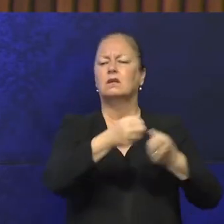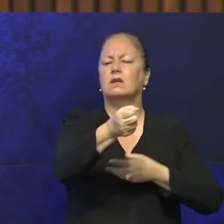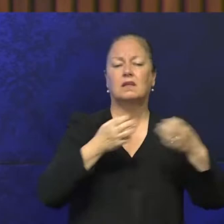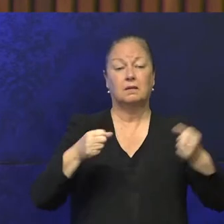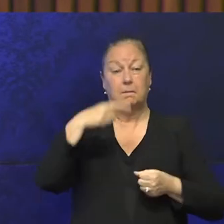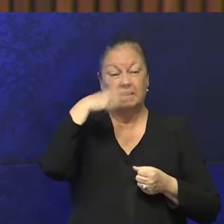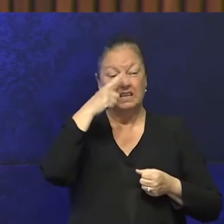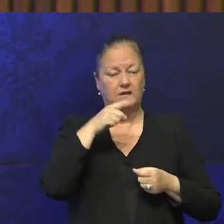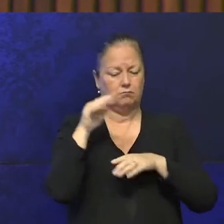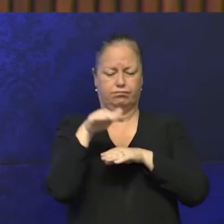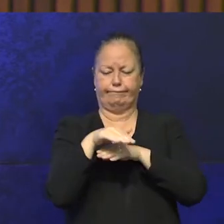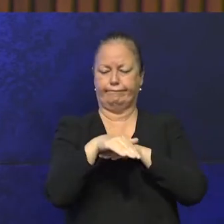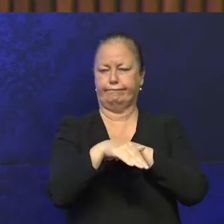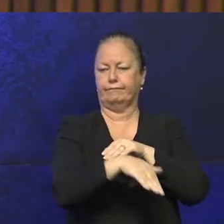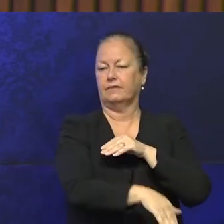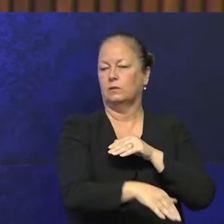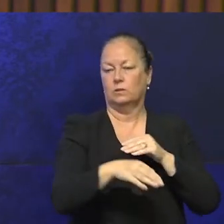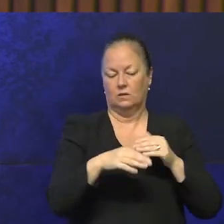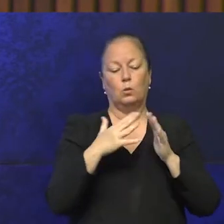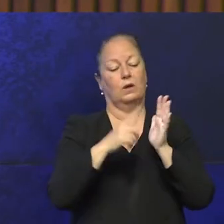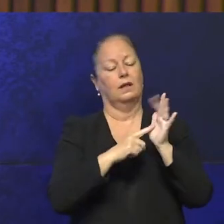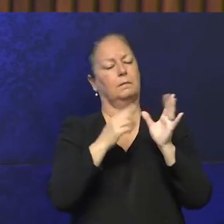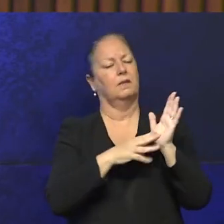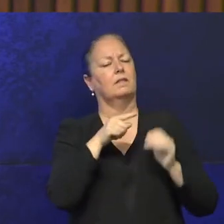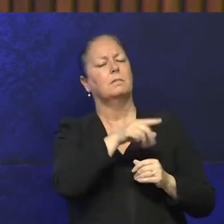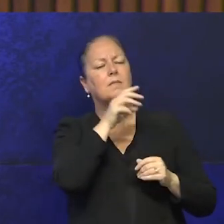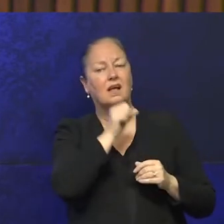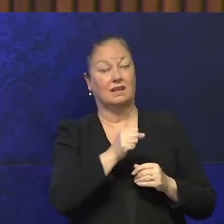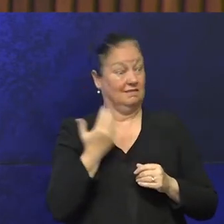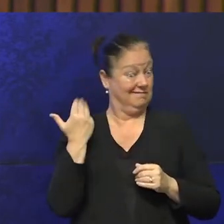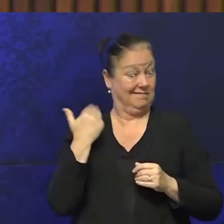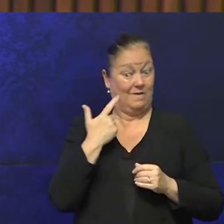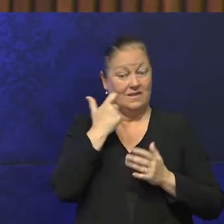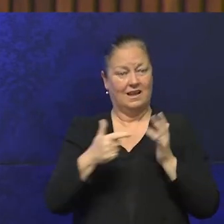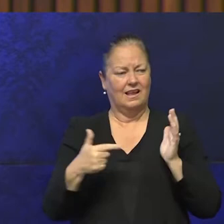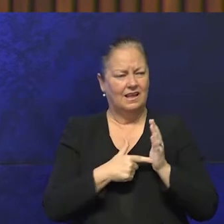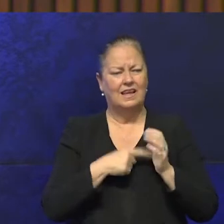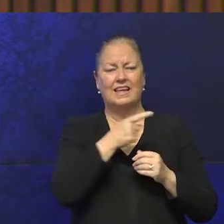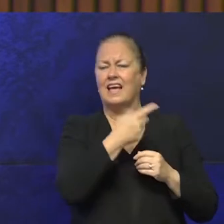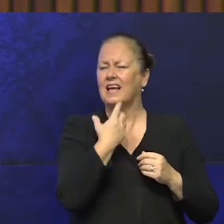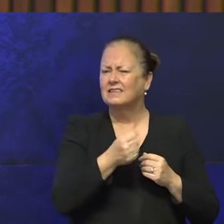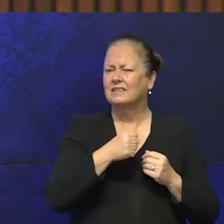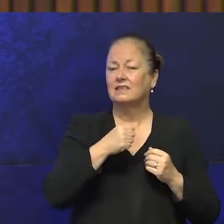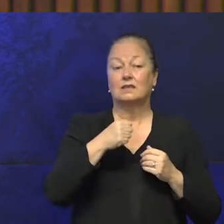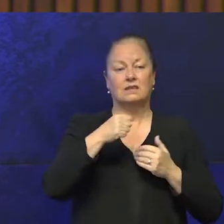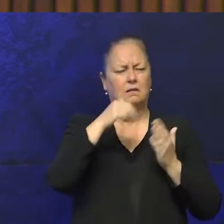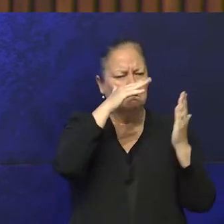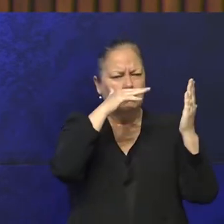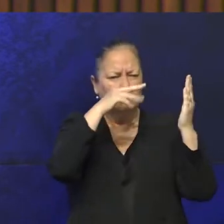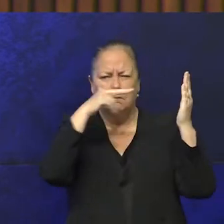people were going down very quickly. William Barrack, we just found out too, William Barrack's got paintings over in Switzerland,